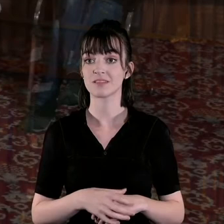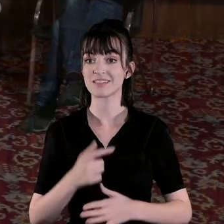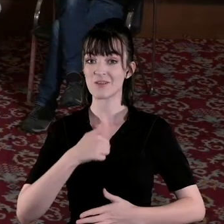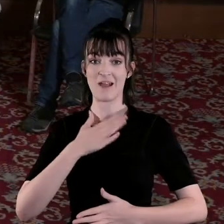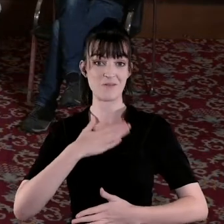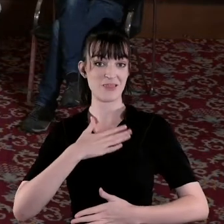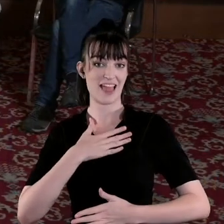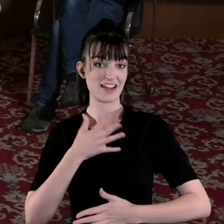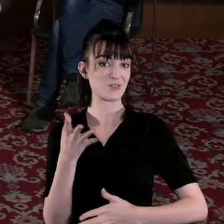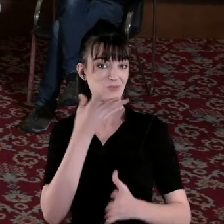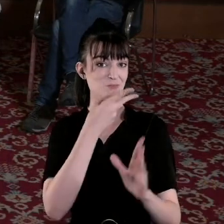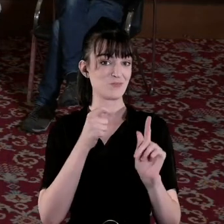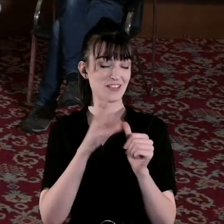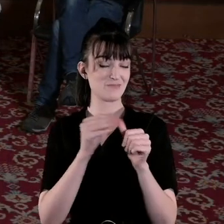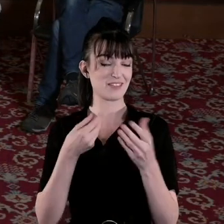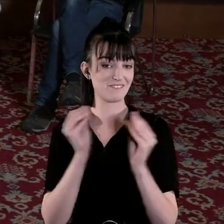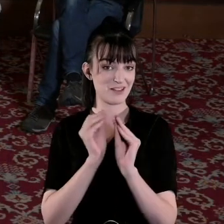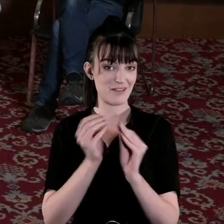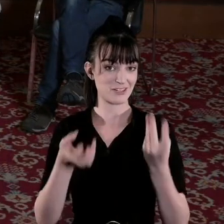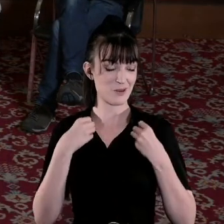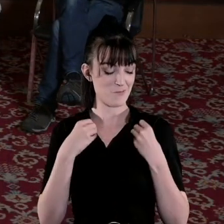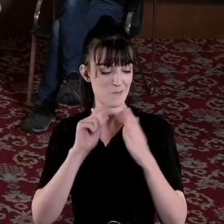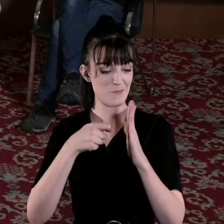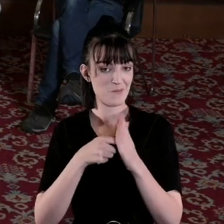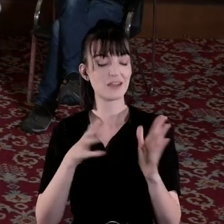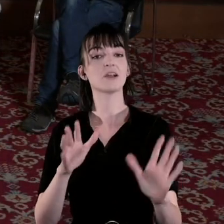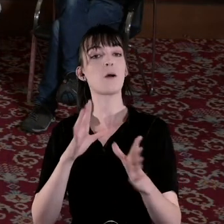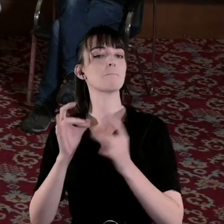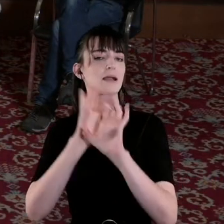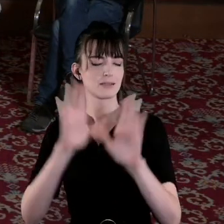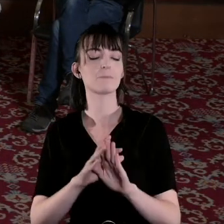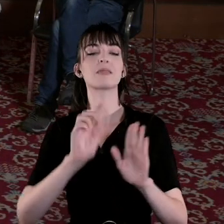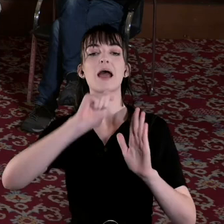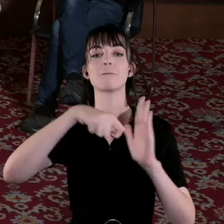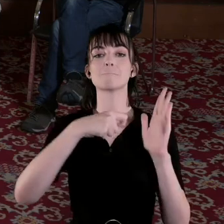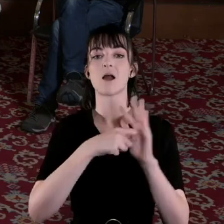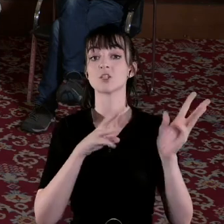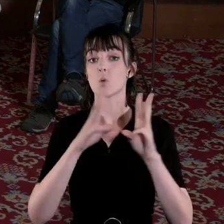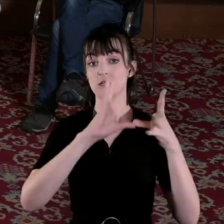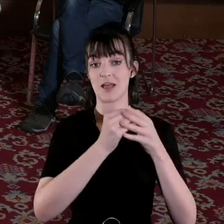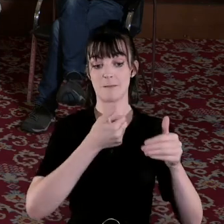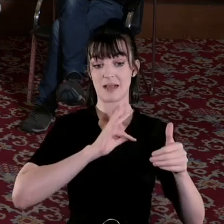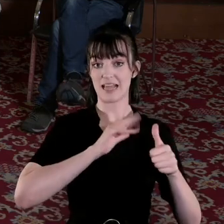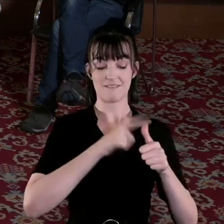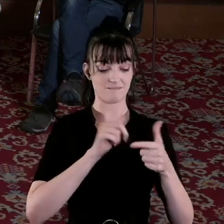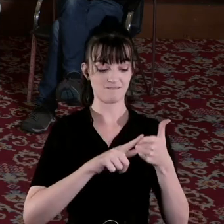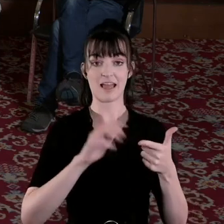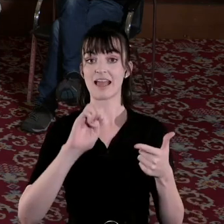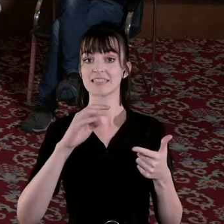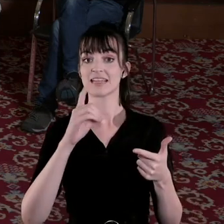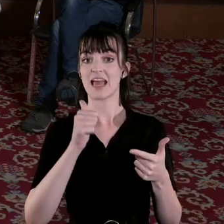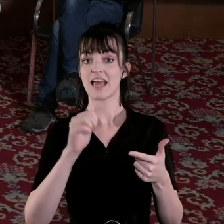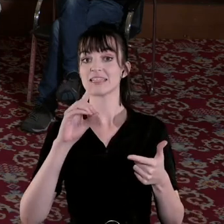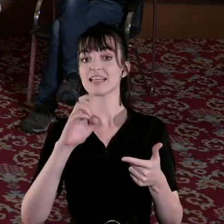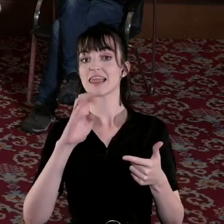shout out to our projects I should make it clear our project was a collaboration between myself and Enda Delania